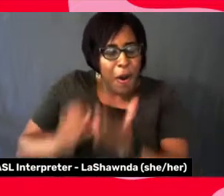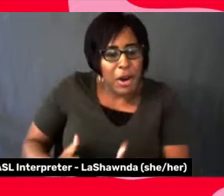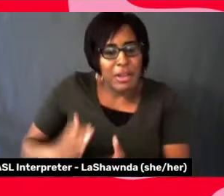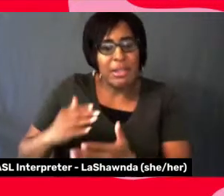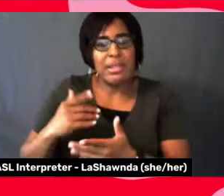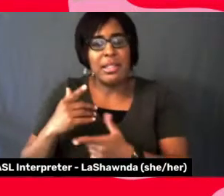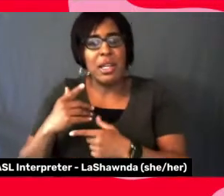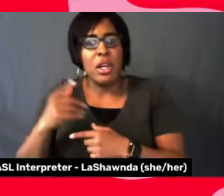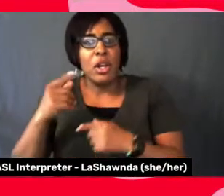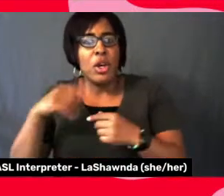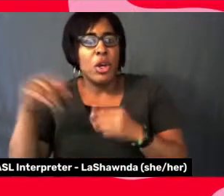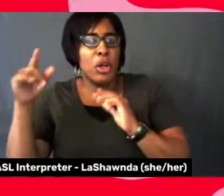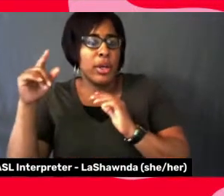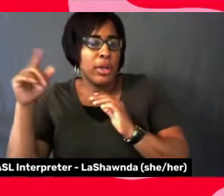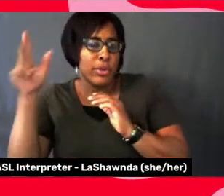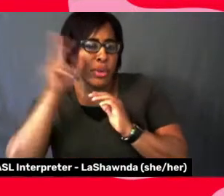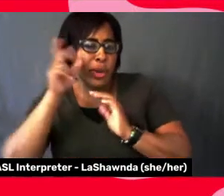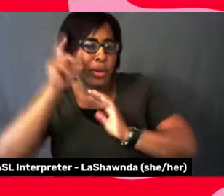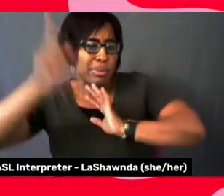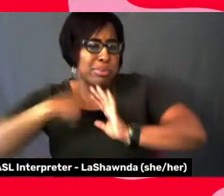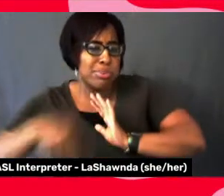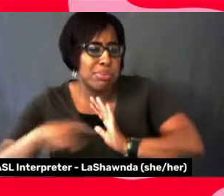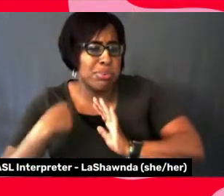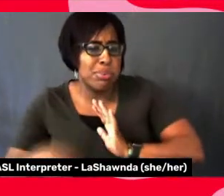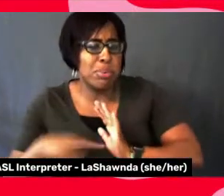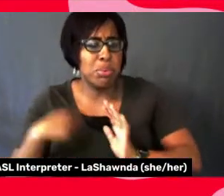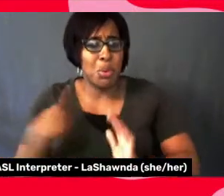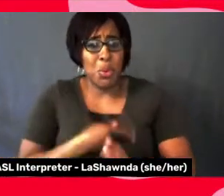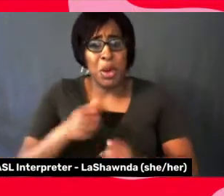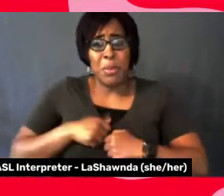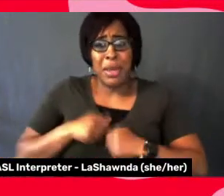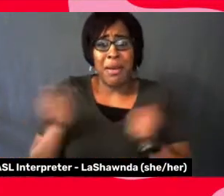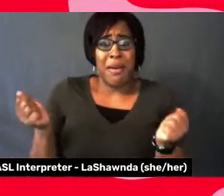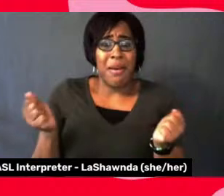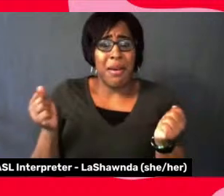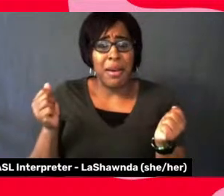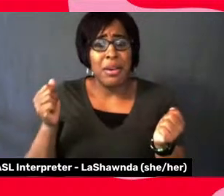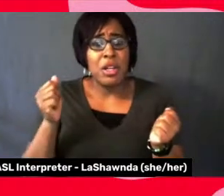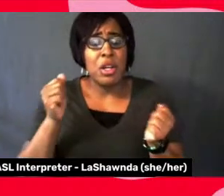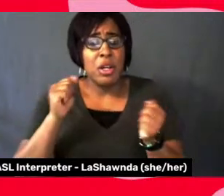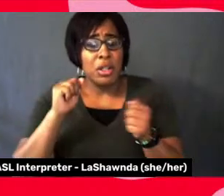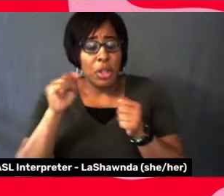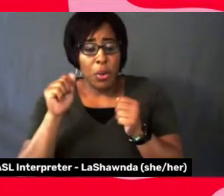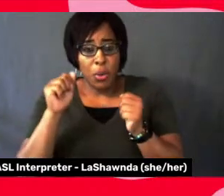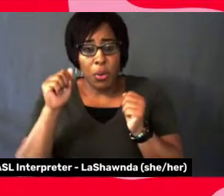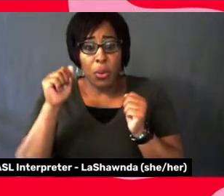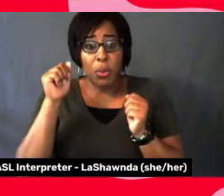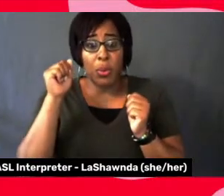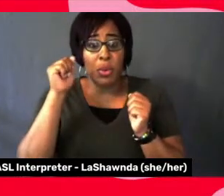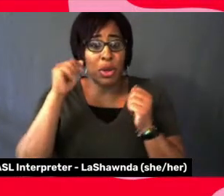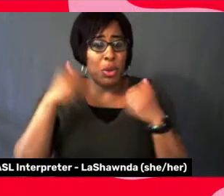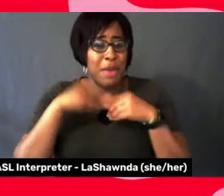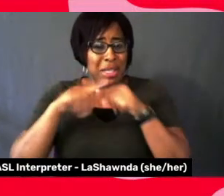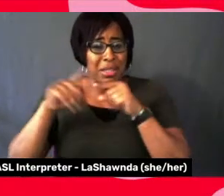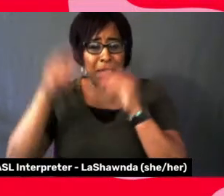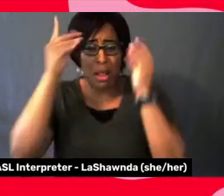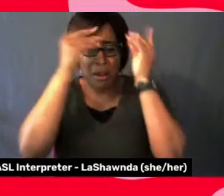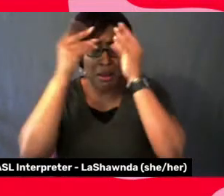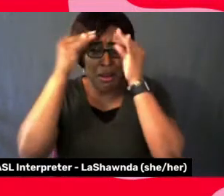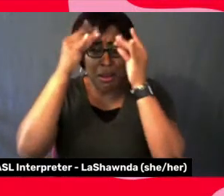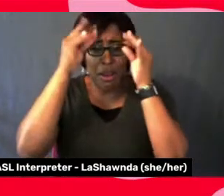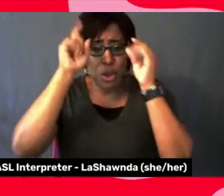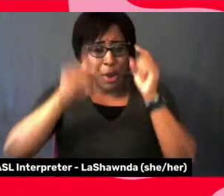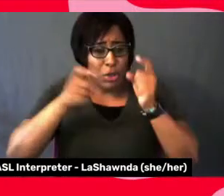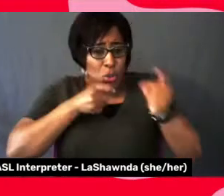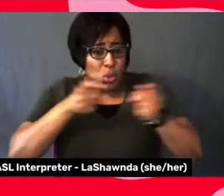can, we hear the criticism, we're putting ourselves out there, you know, you got to call those voices in your head so you can do your art. And then we